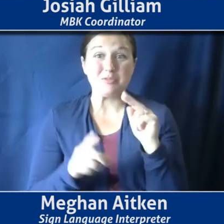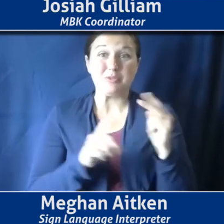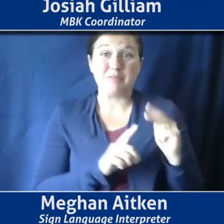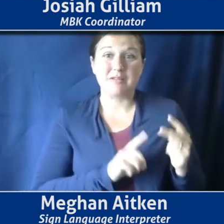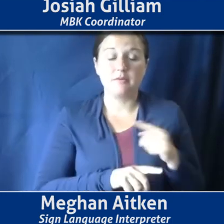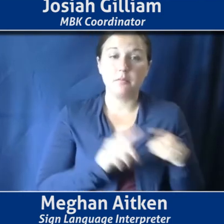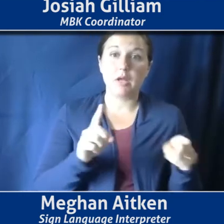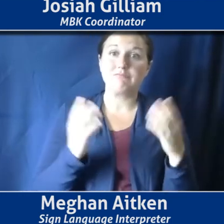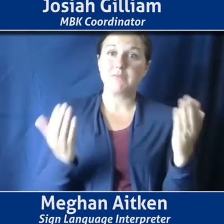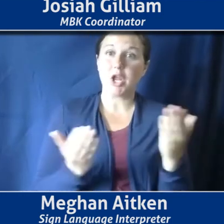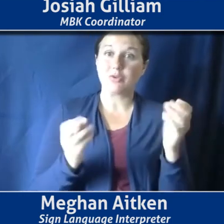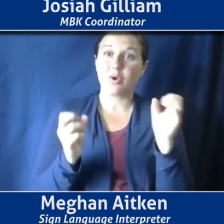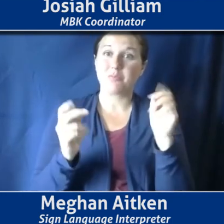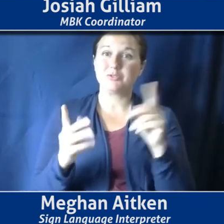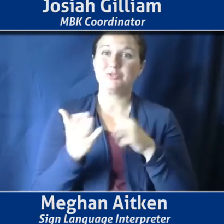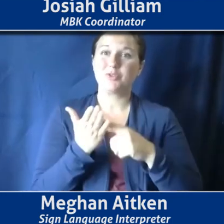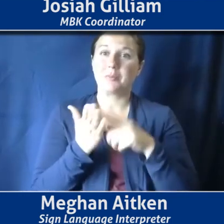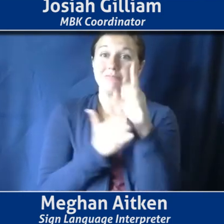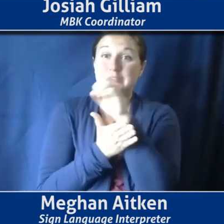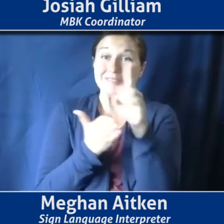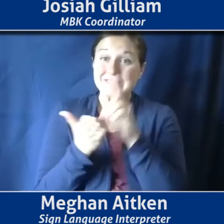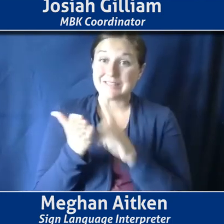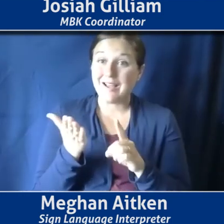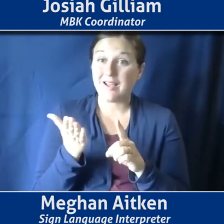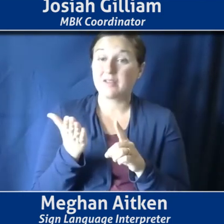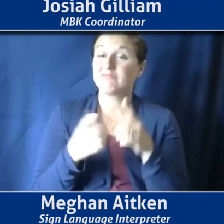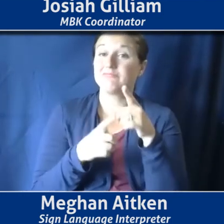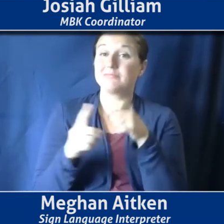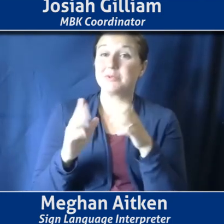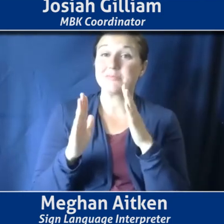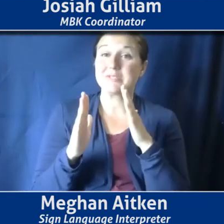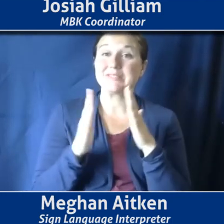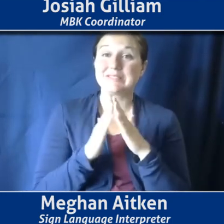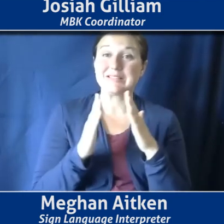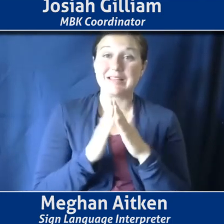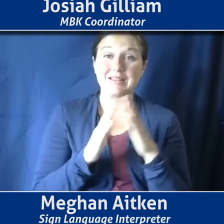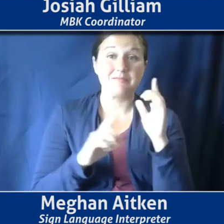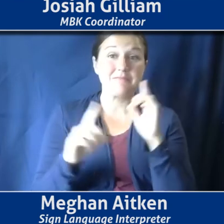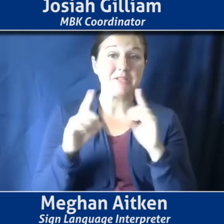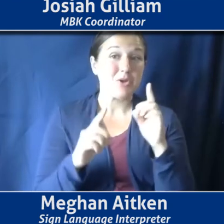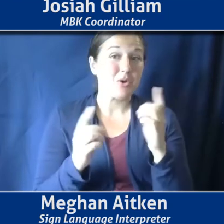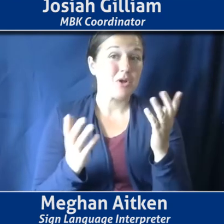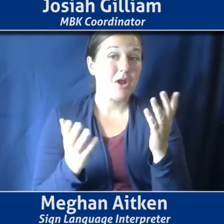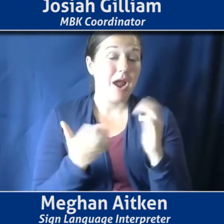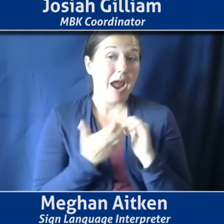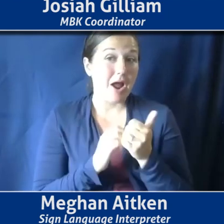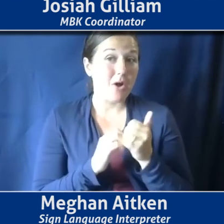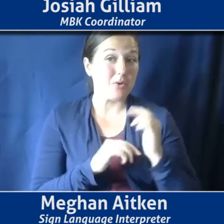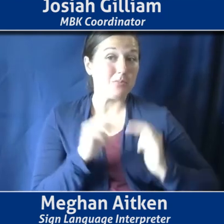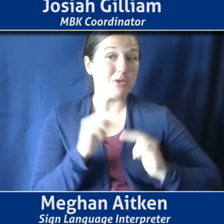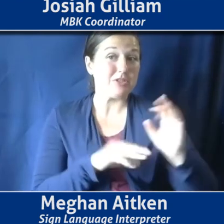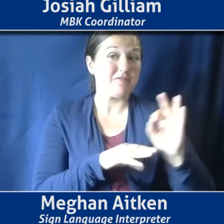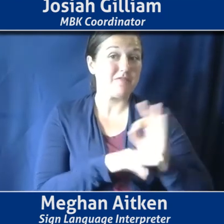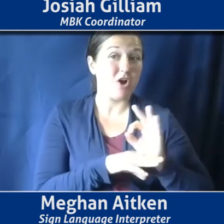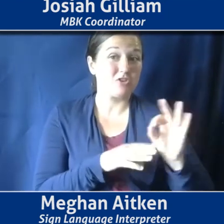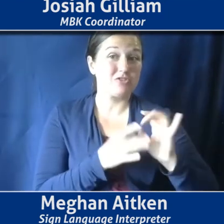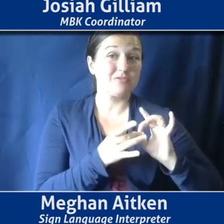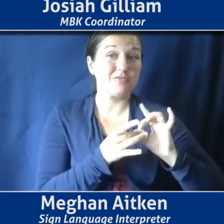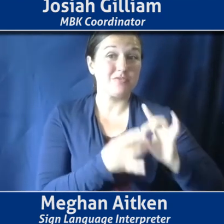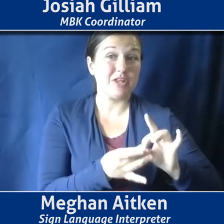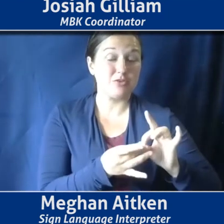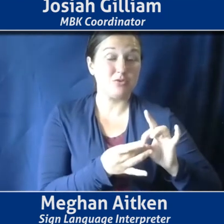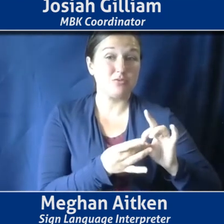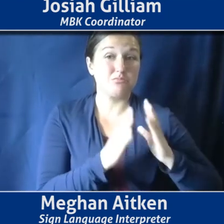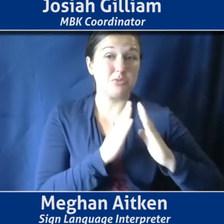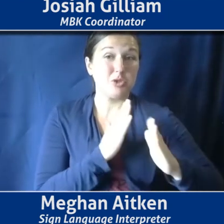from a, a, a city, considering what a building, how a building can function in relation to the committee, to the community